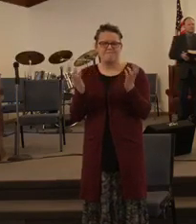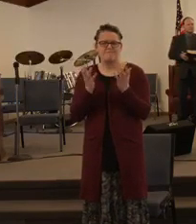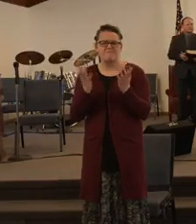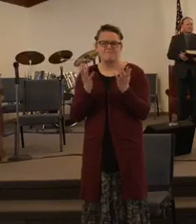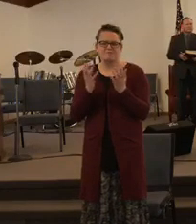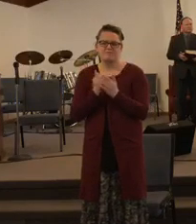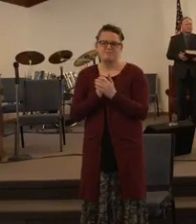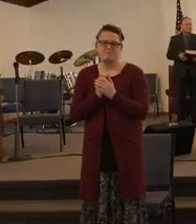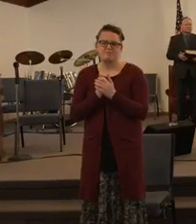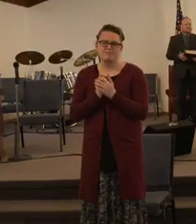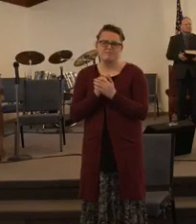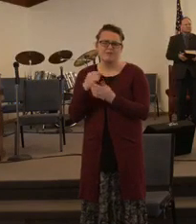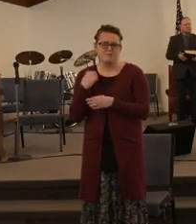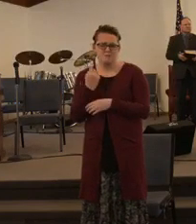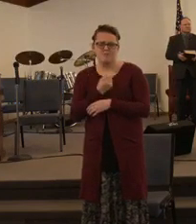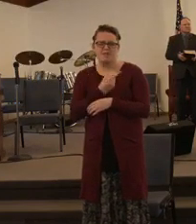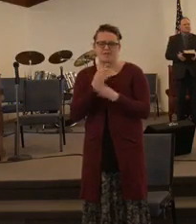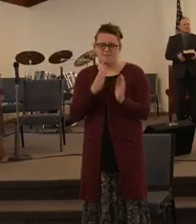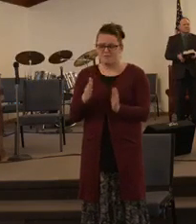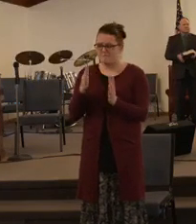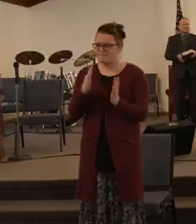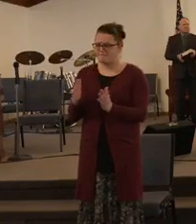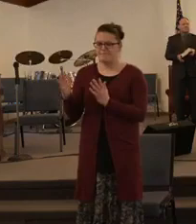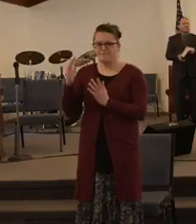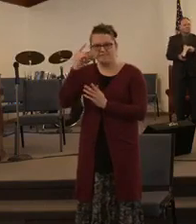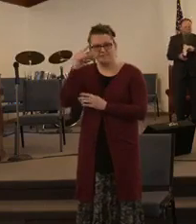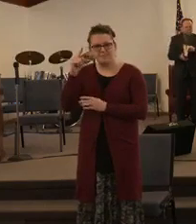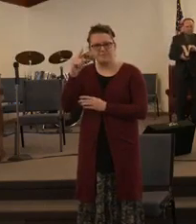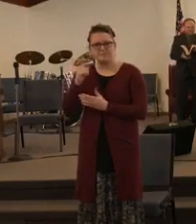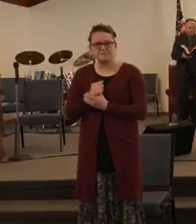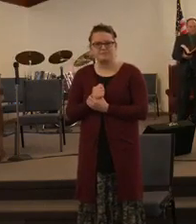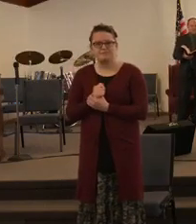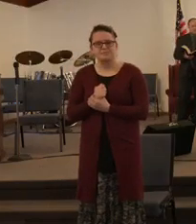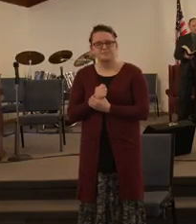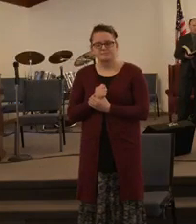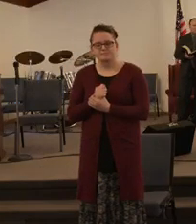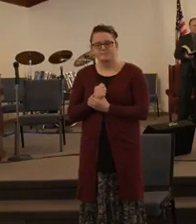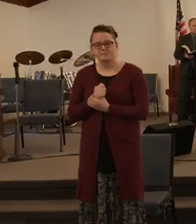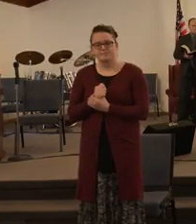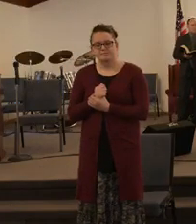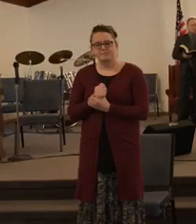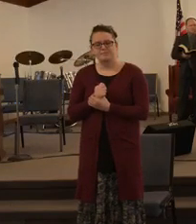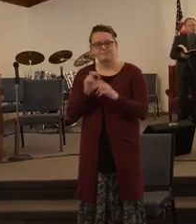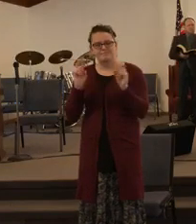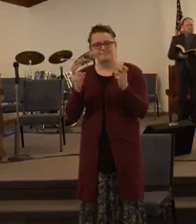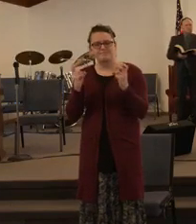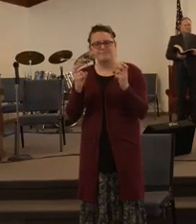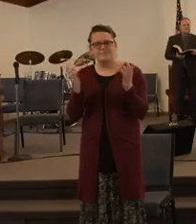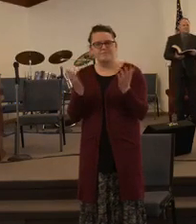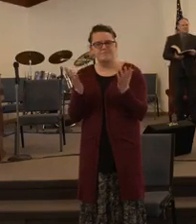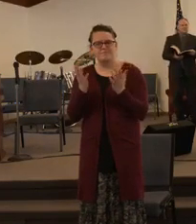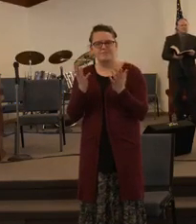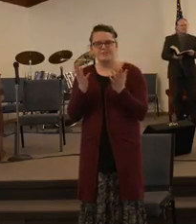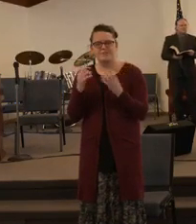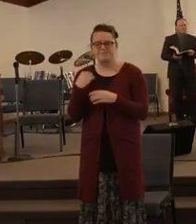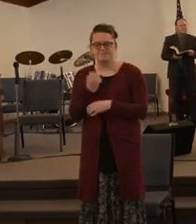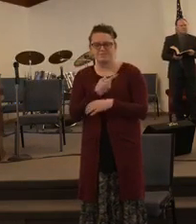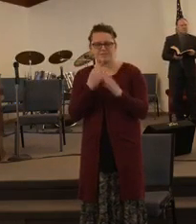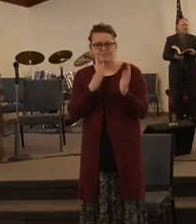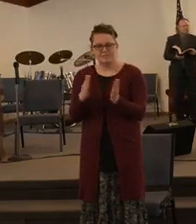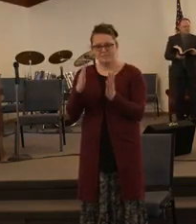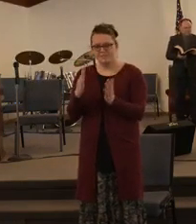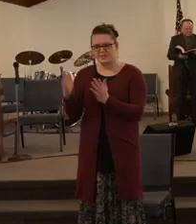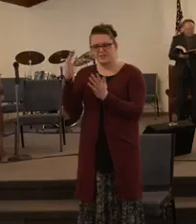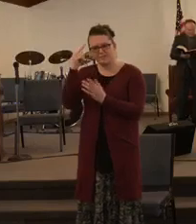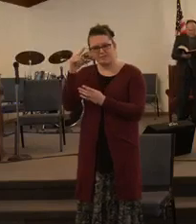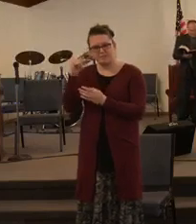are we preparing for? All right. All right. What are we preparing